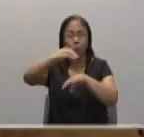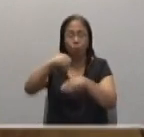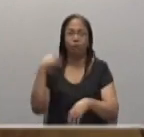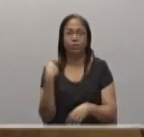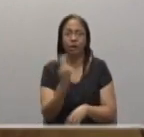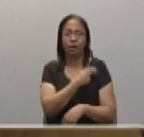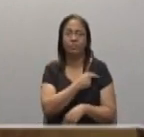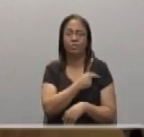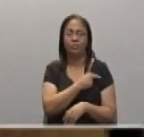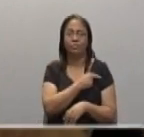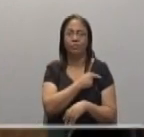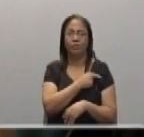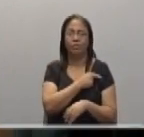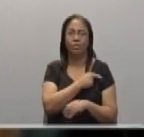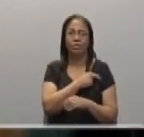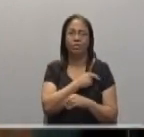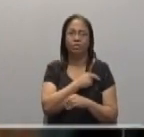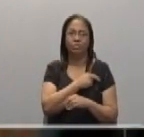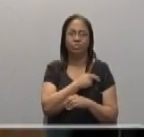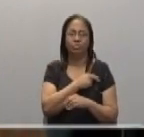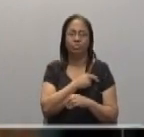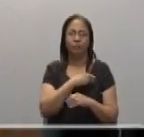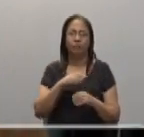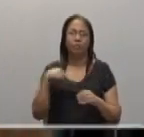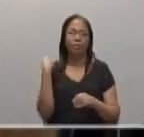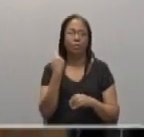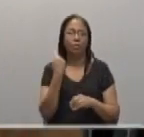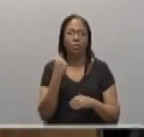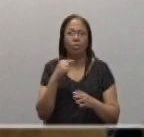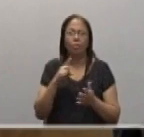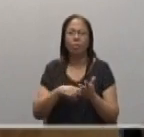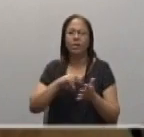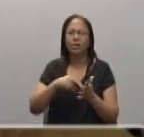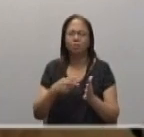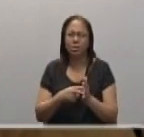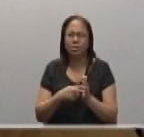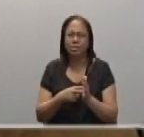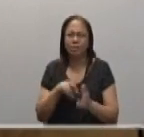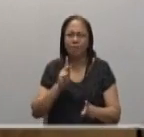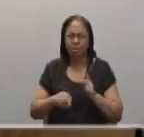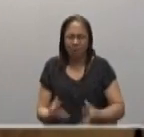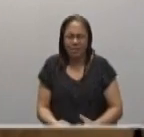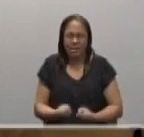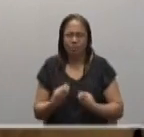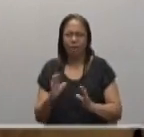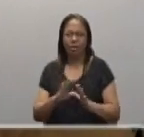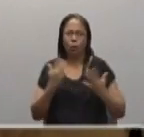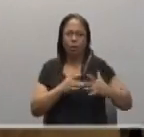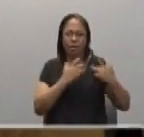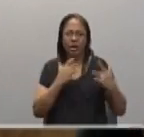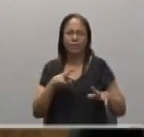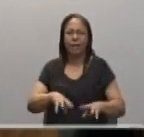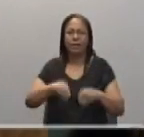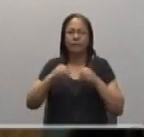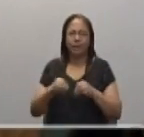also that vocation needs an opening of the heart for those who receive the call of God. And,